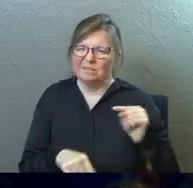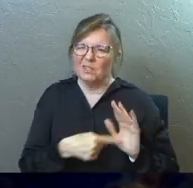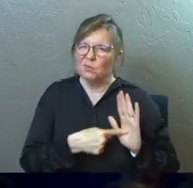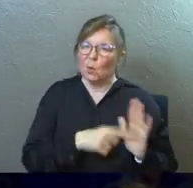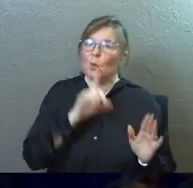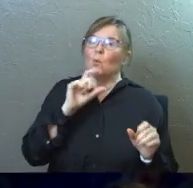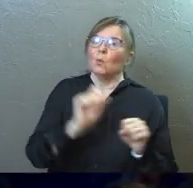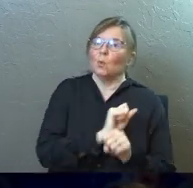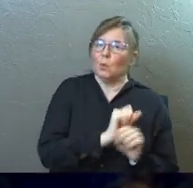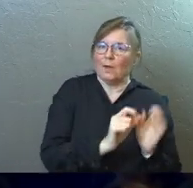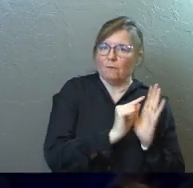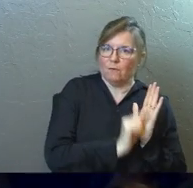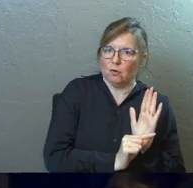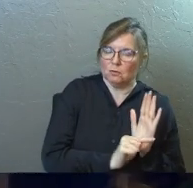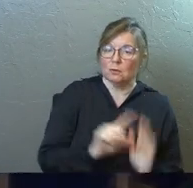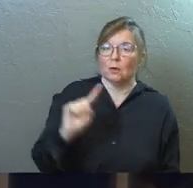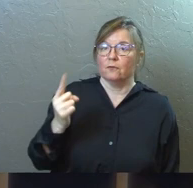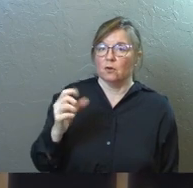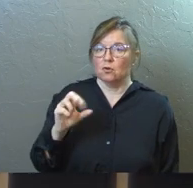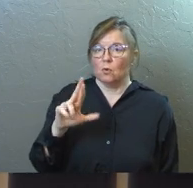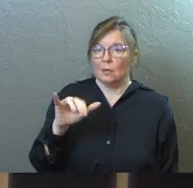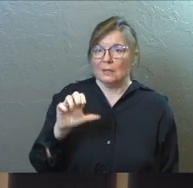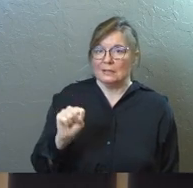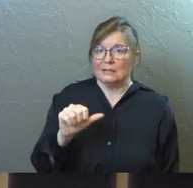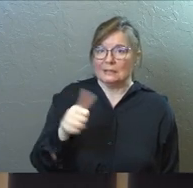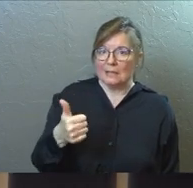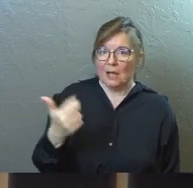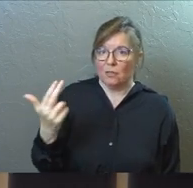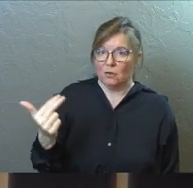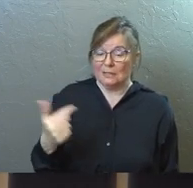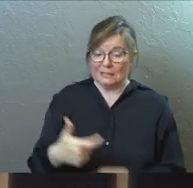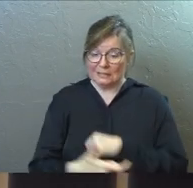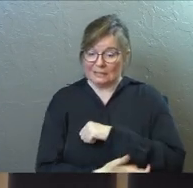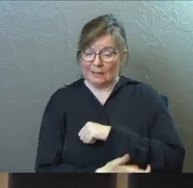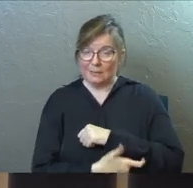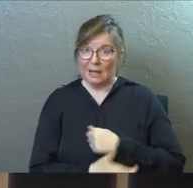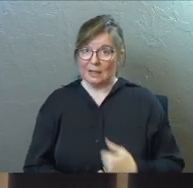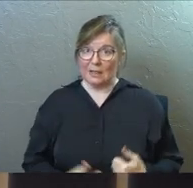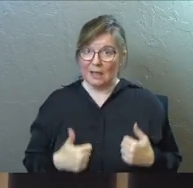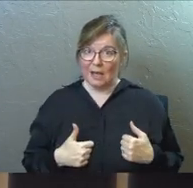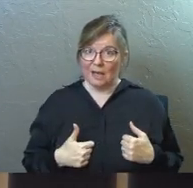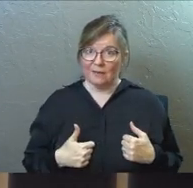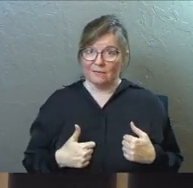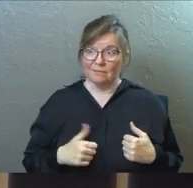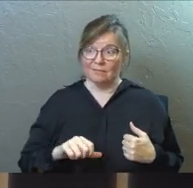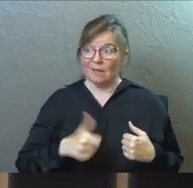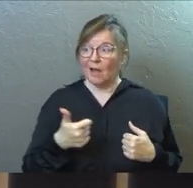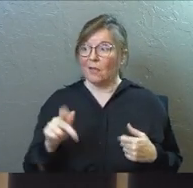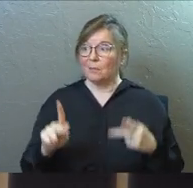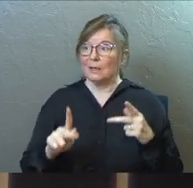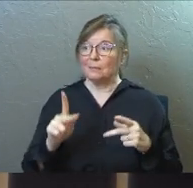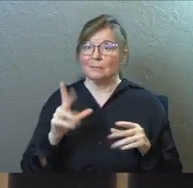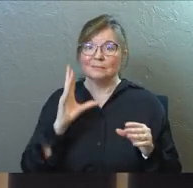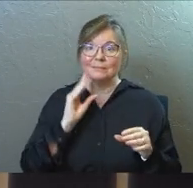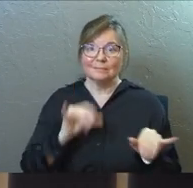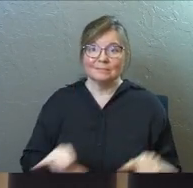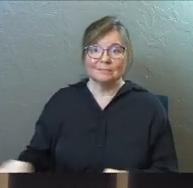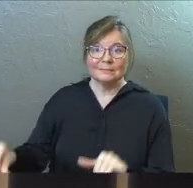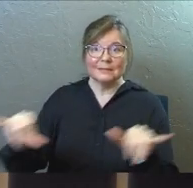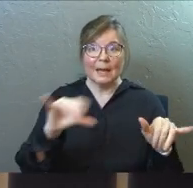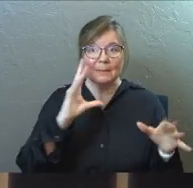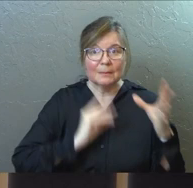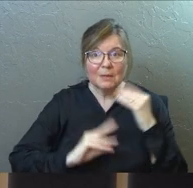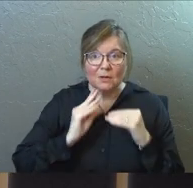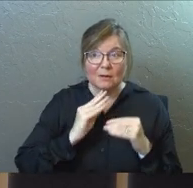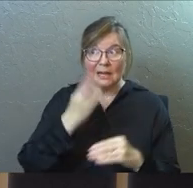verse. 1 Corinthians 10, 13. The temptations in your life are no different from what others experience. And God